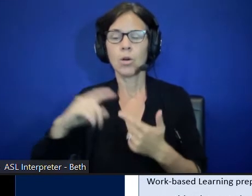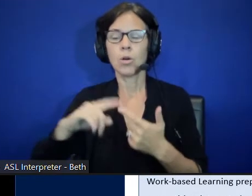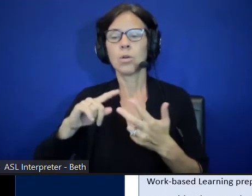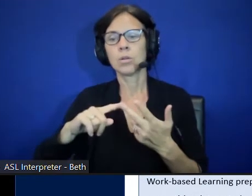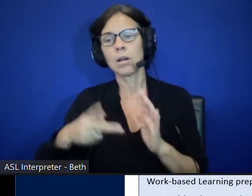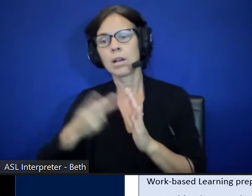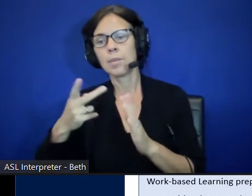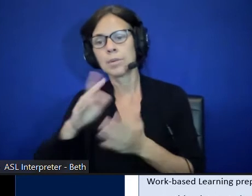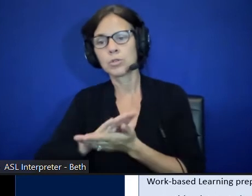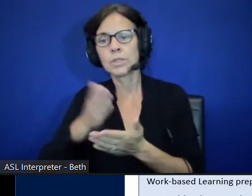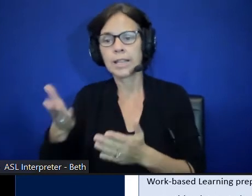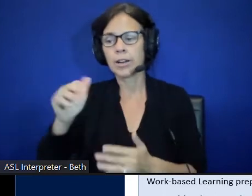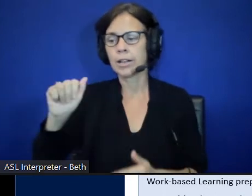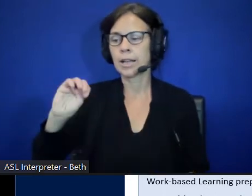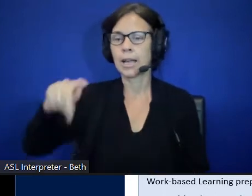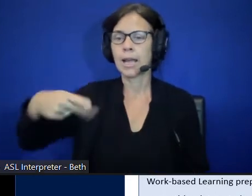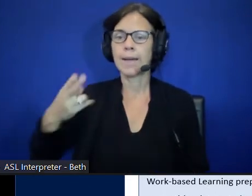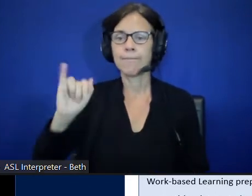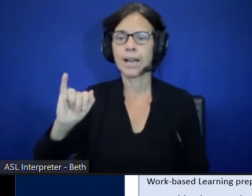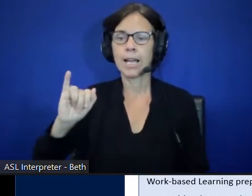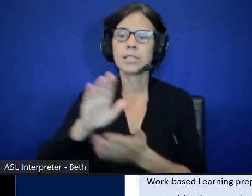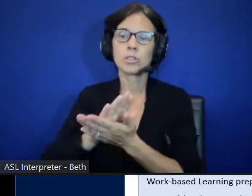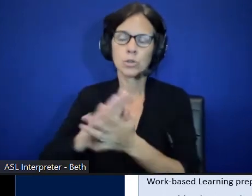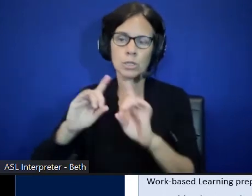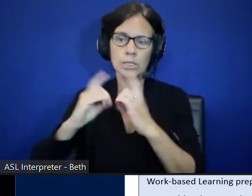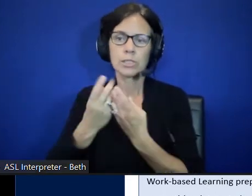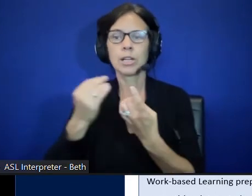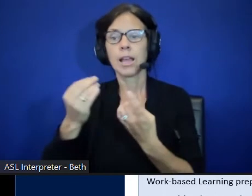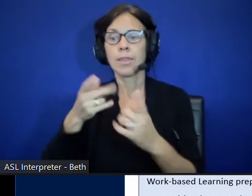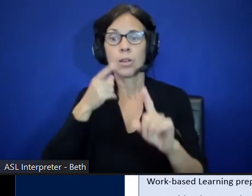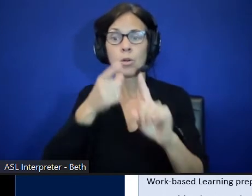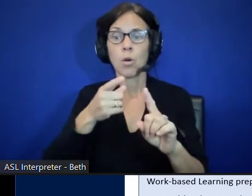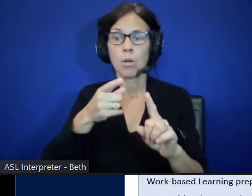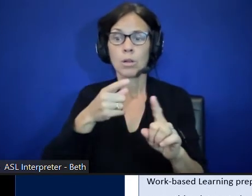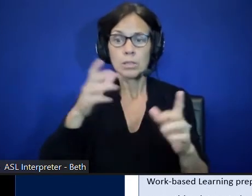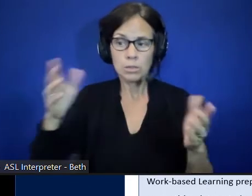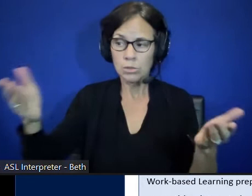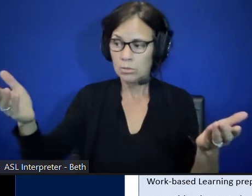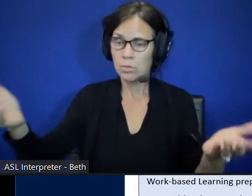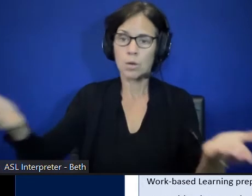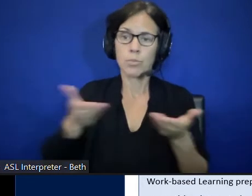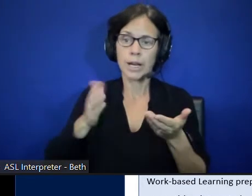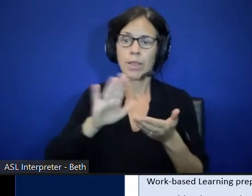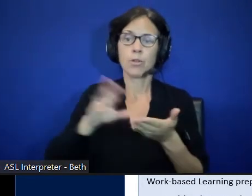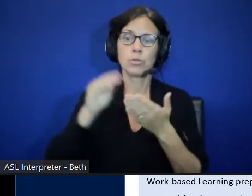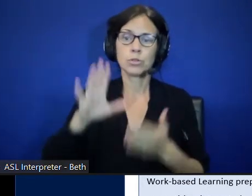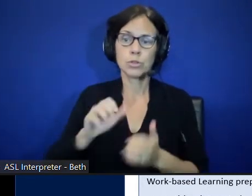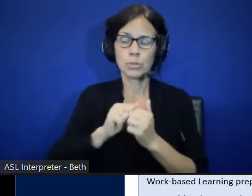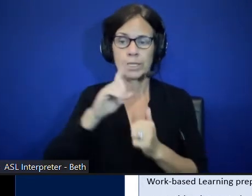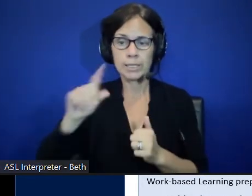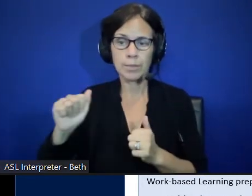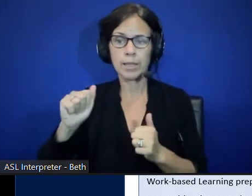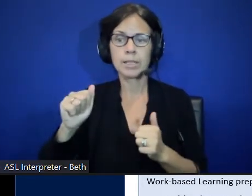school district, and the goal is to take those kids, those students with disabilities out into the community and get them work experience.